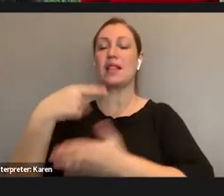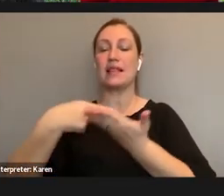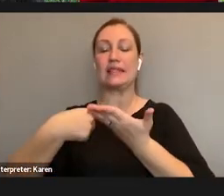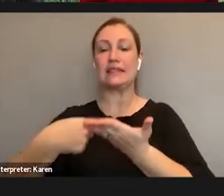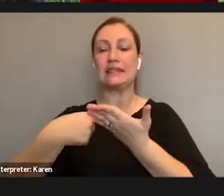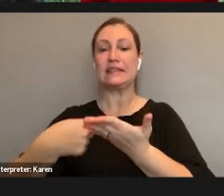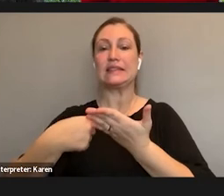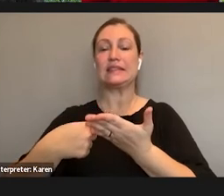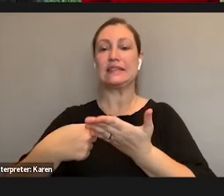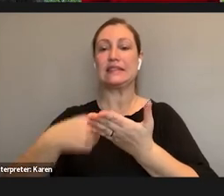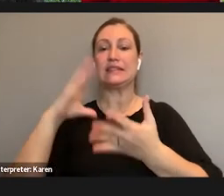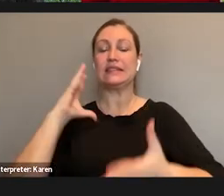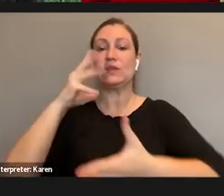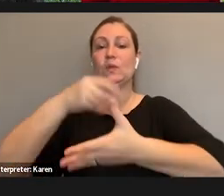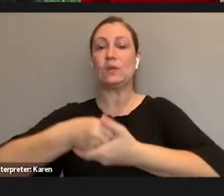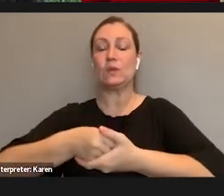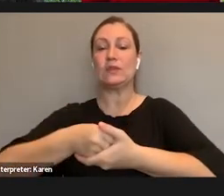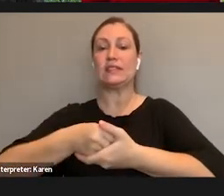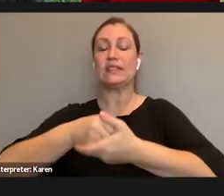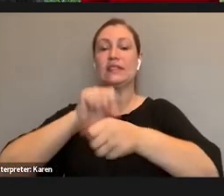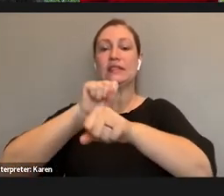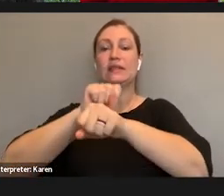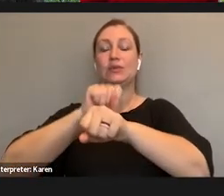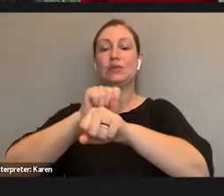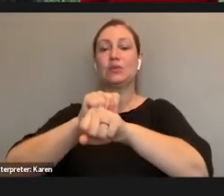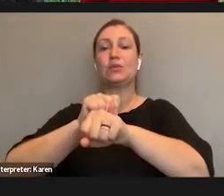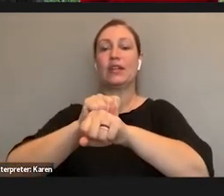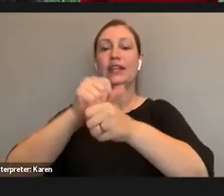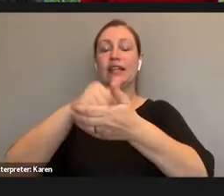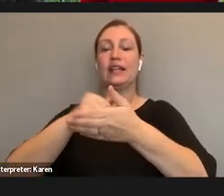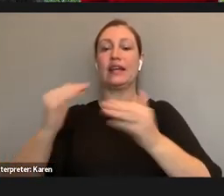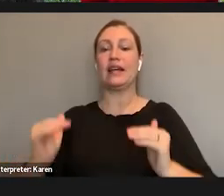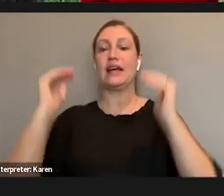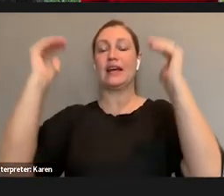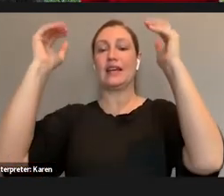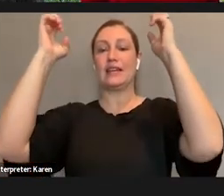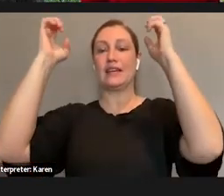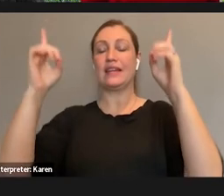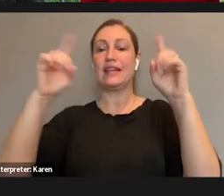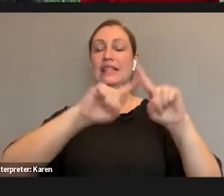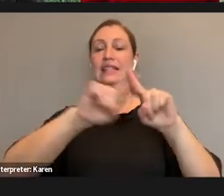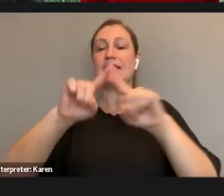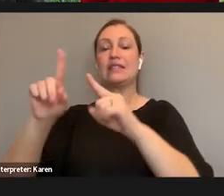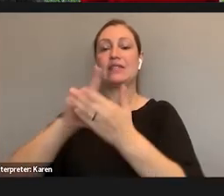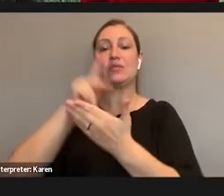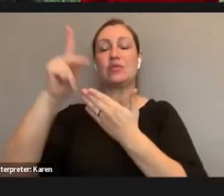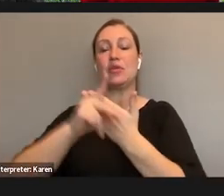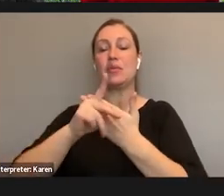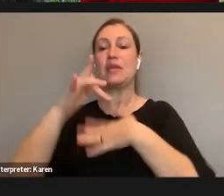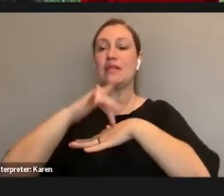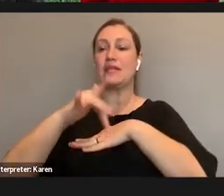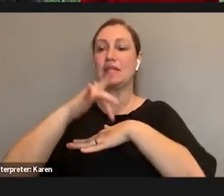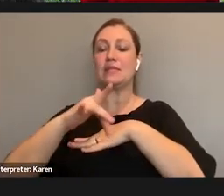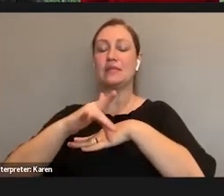inclusive field education, some of the interesting and innovative programs that are out there, and then leave